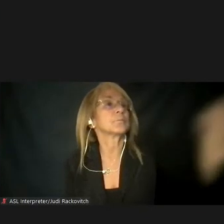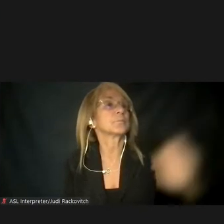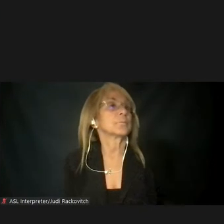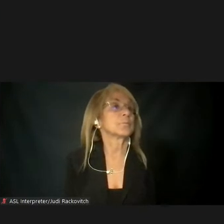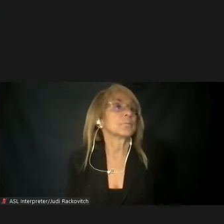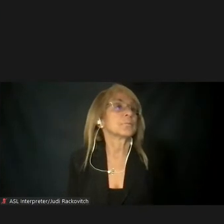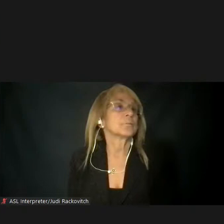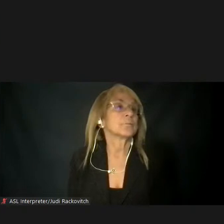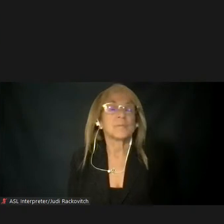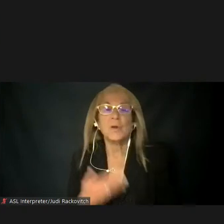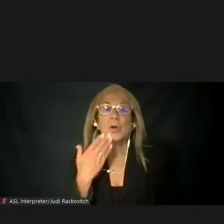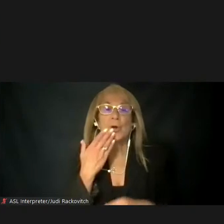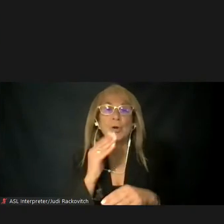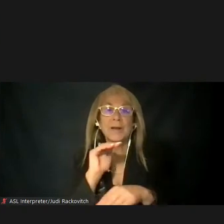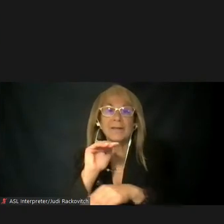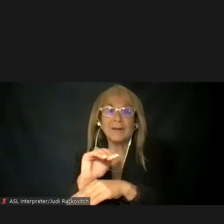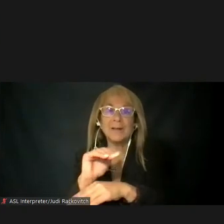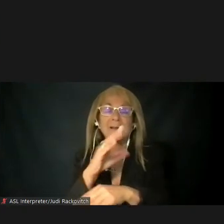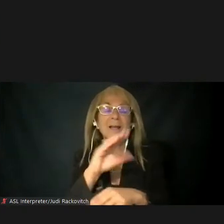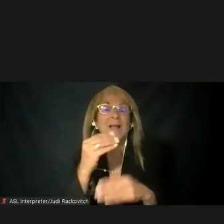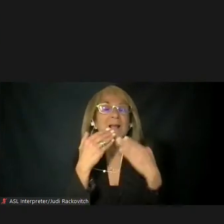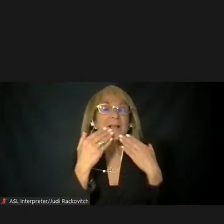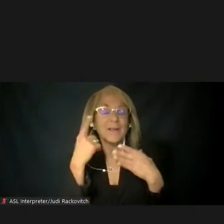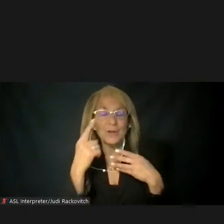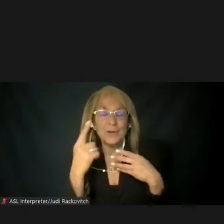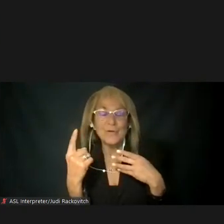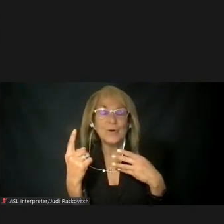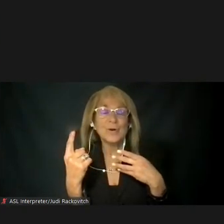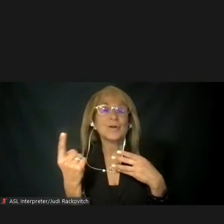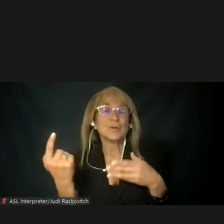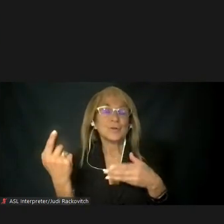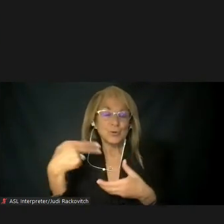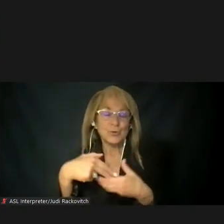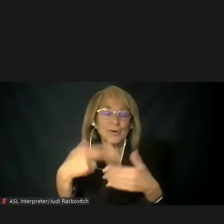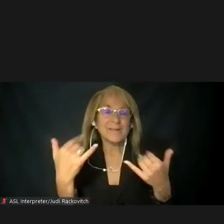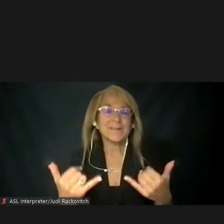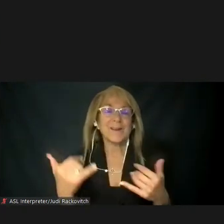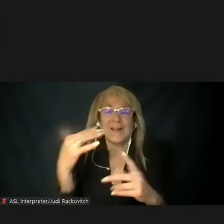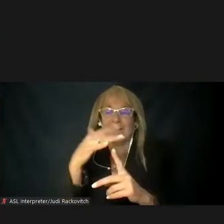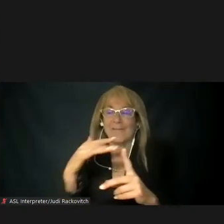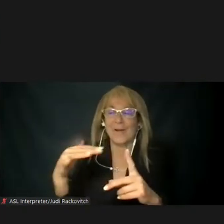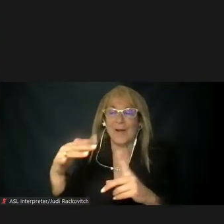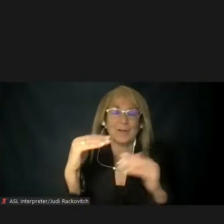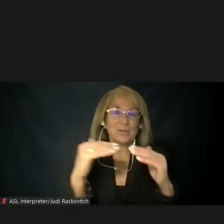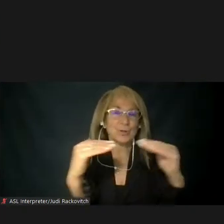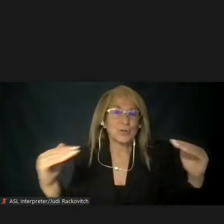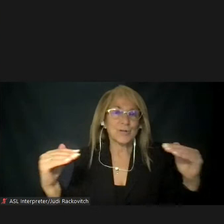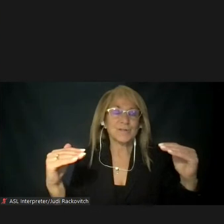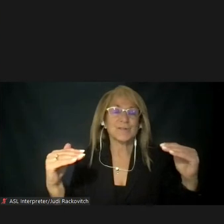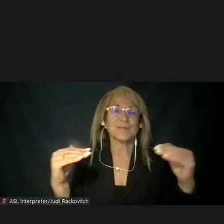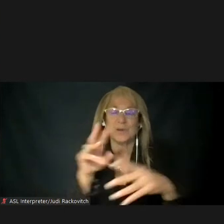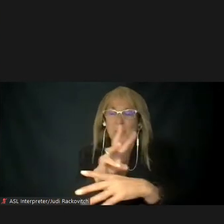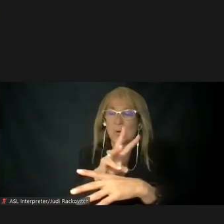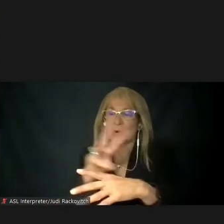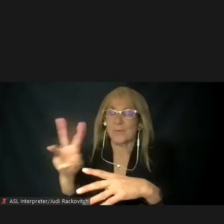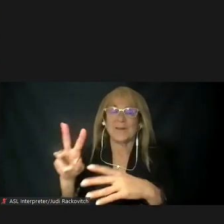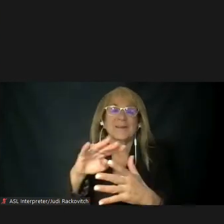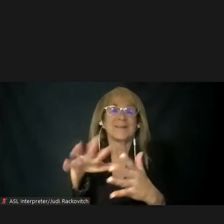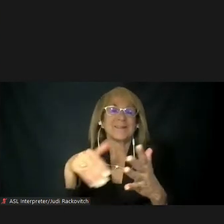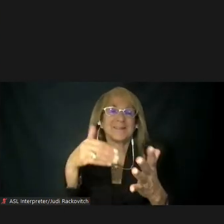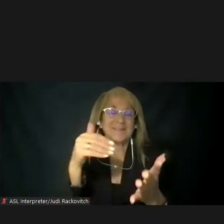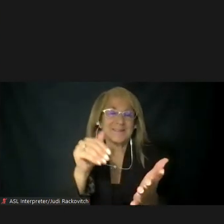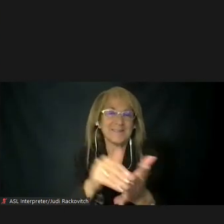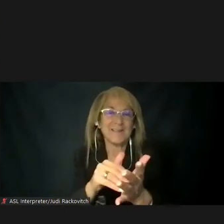Good evening, and thank you for joining today's environmental justice webinar on the central business district towing program.